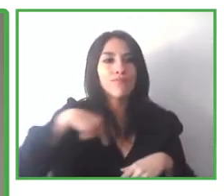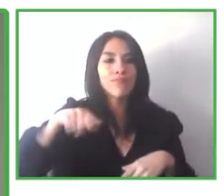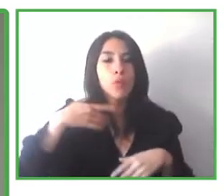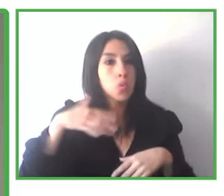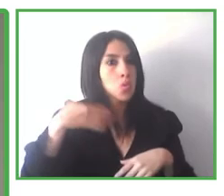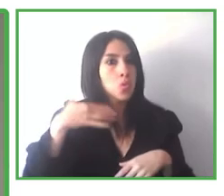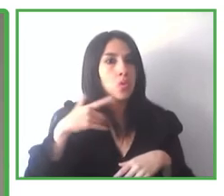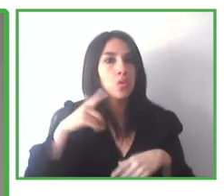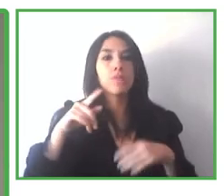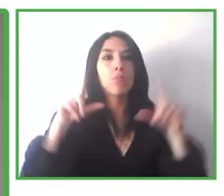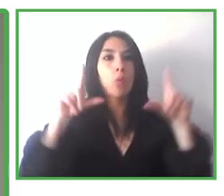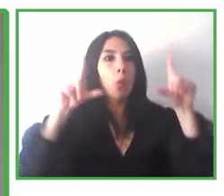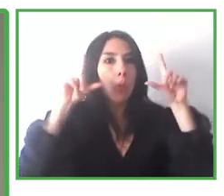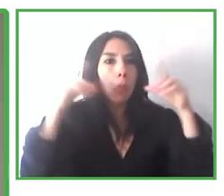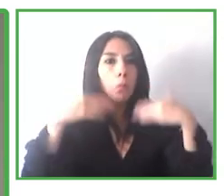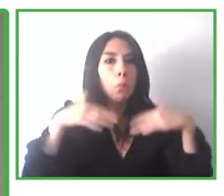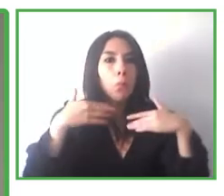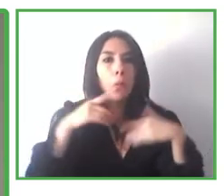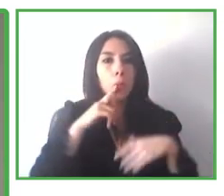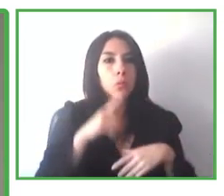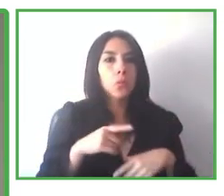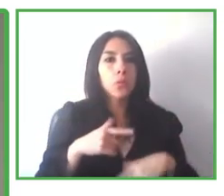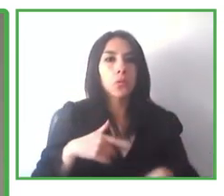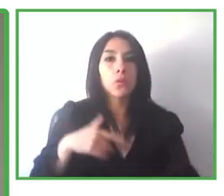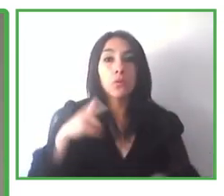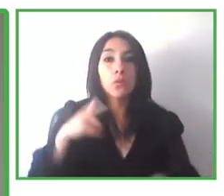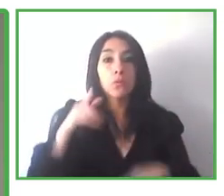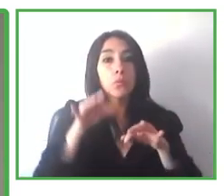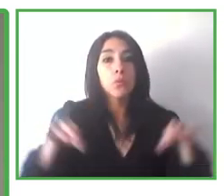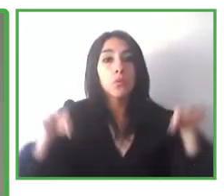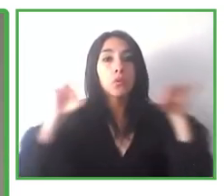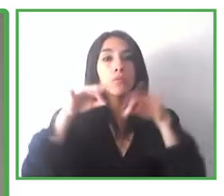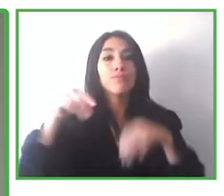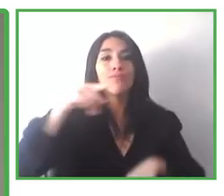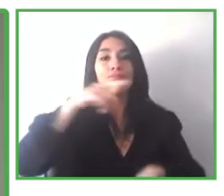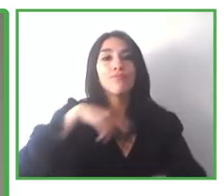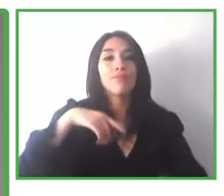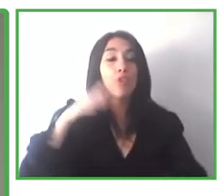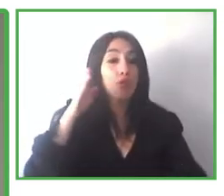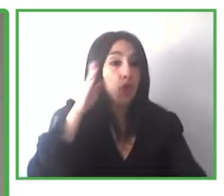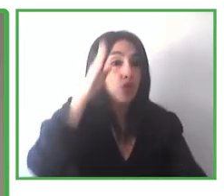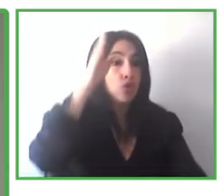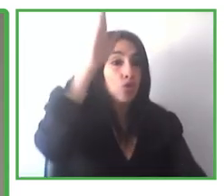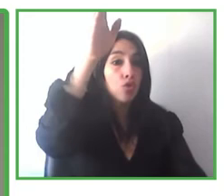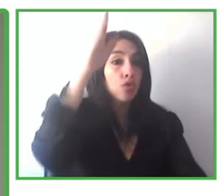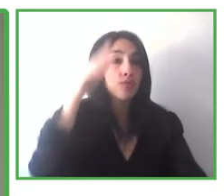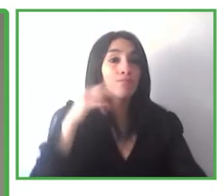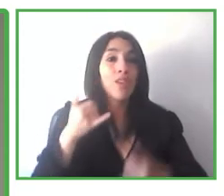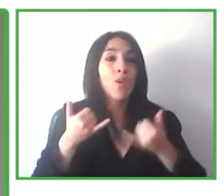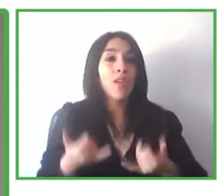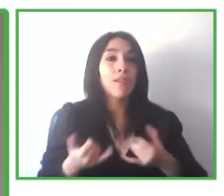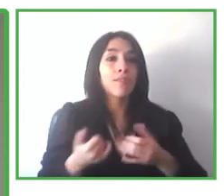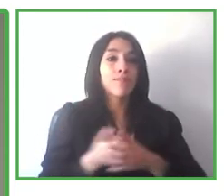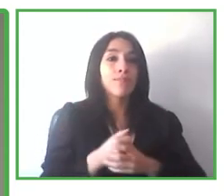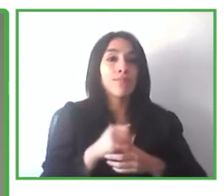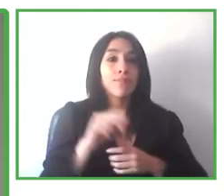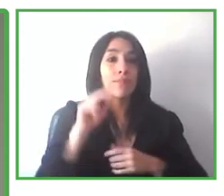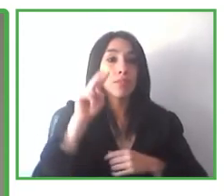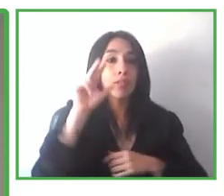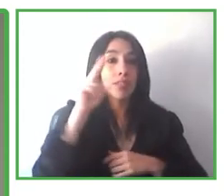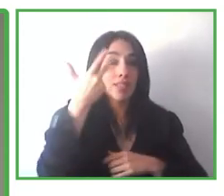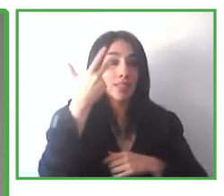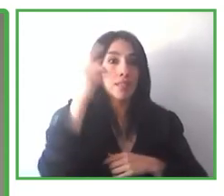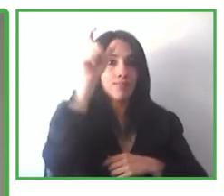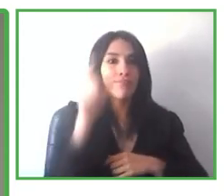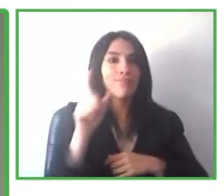us and we know that you will have a bright future with that. Without further ado, we are going to